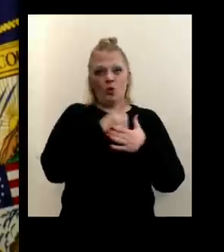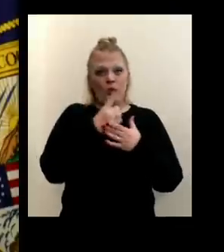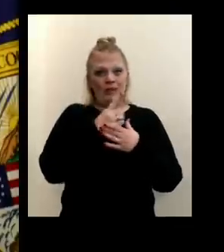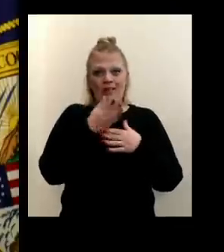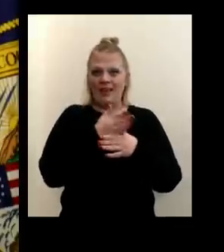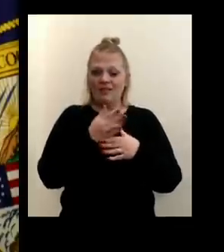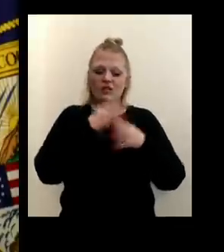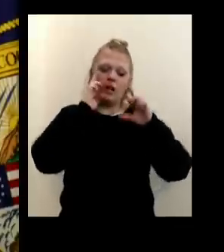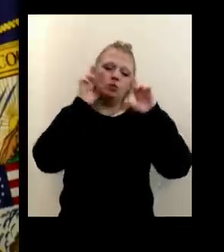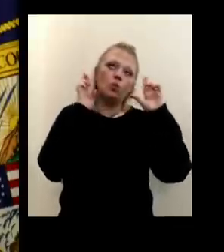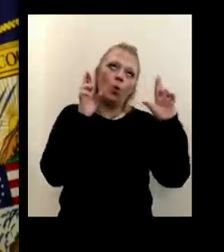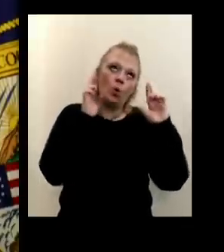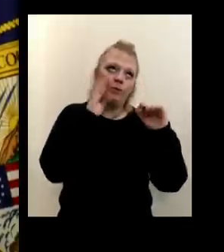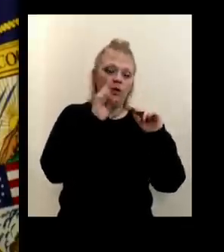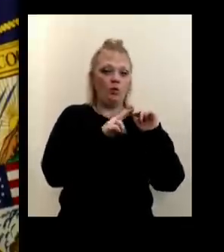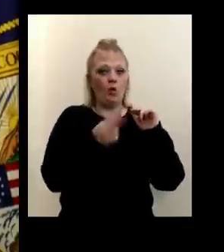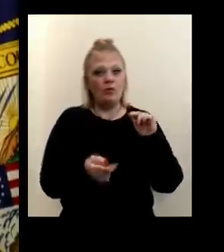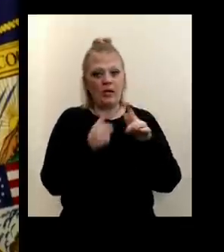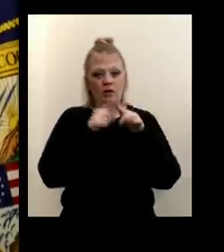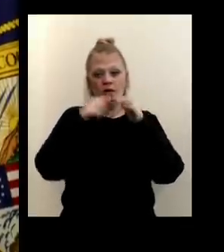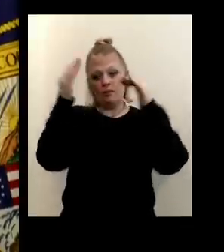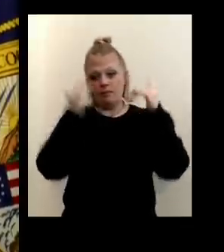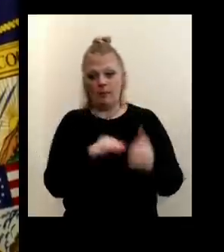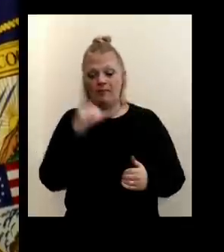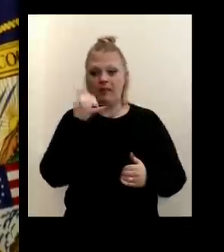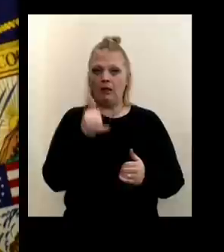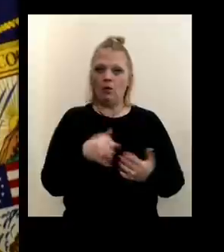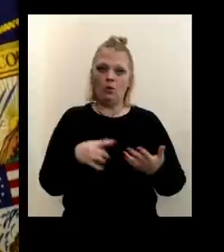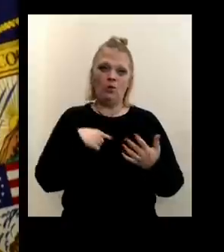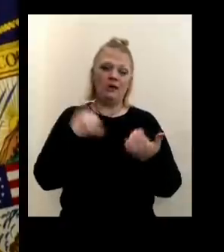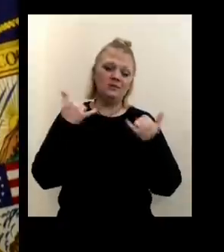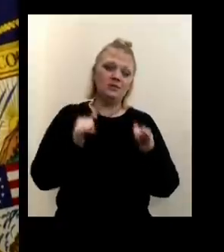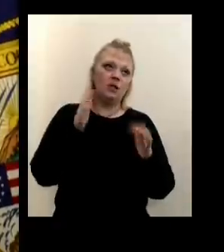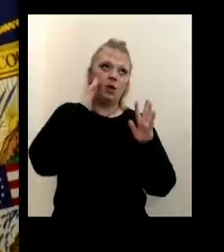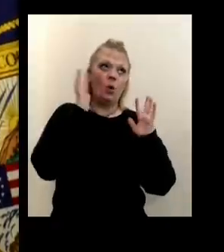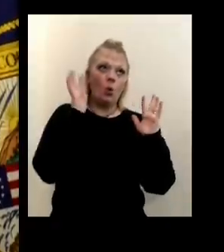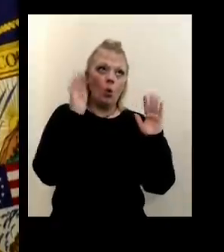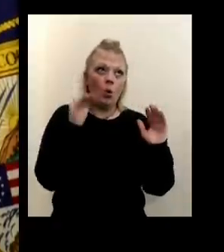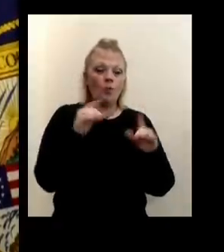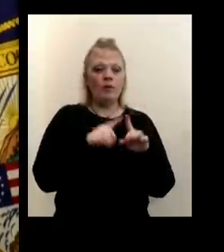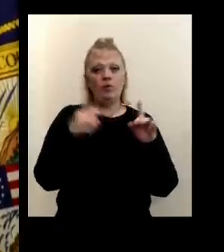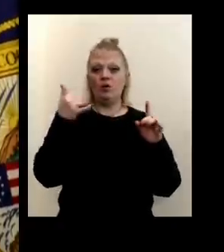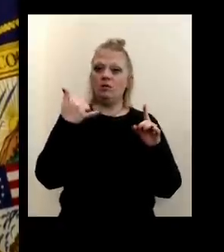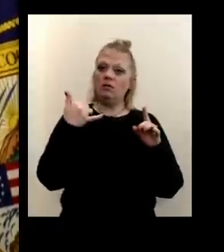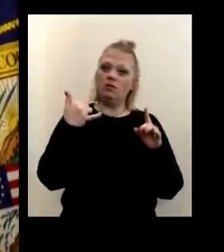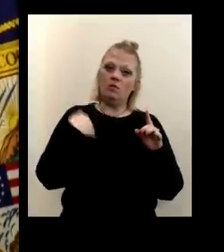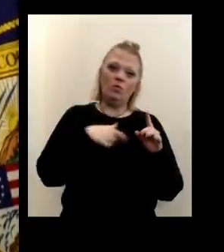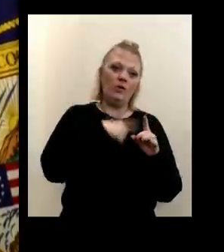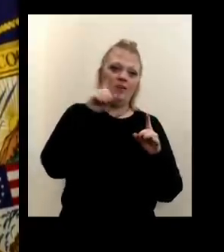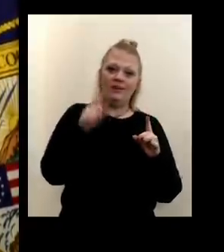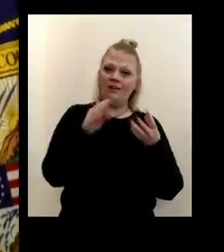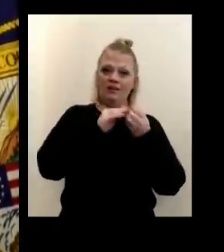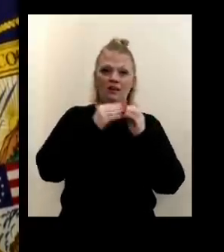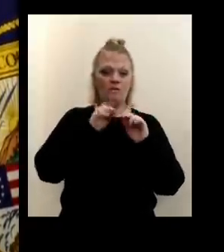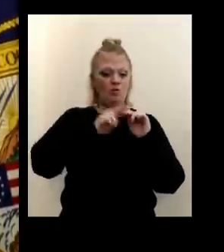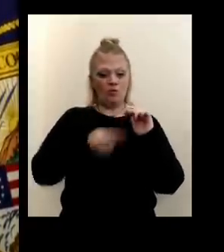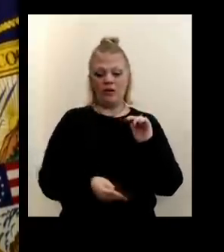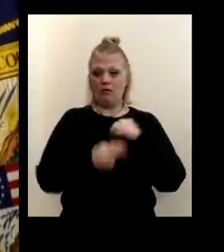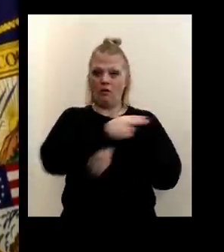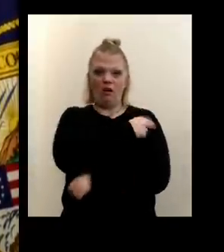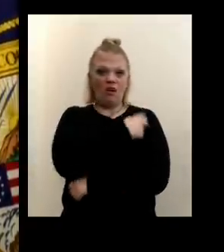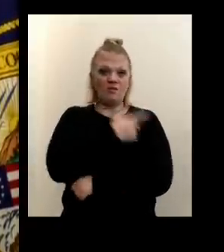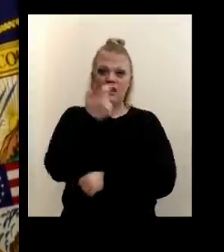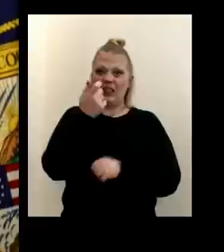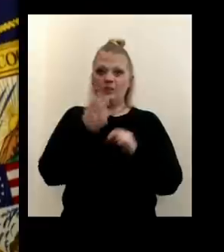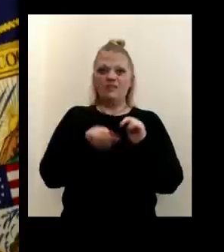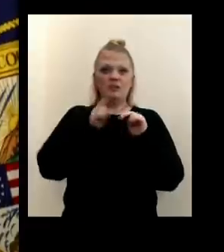I was hoping it would go down and we could get into the yellow zone. I'm still hoping that'll be the case, but we need our numbers to go down. Our hospitalizations had a little